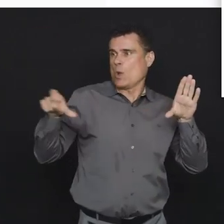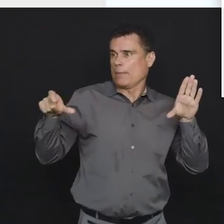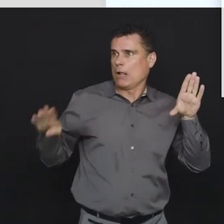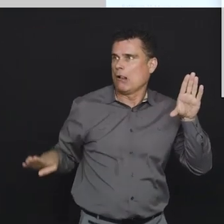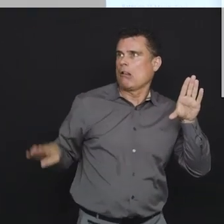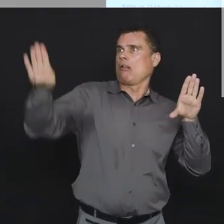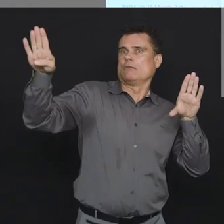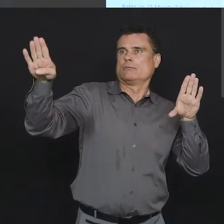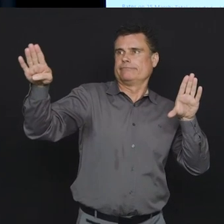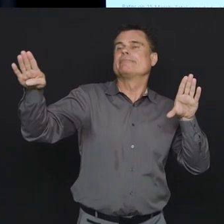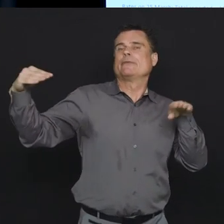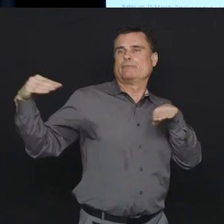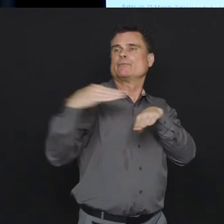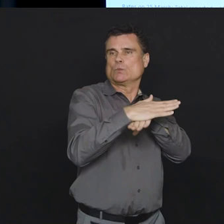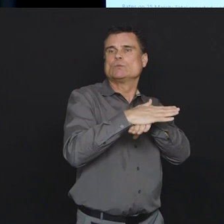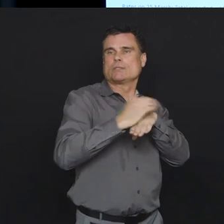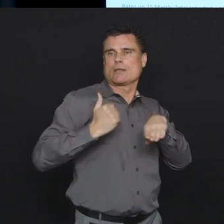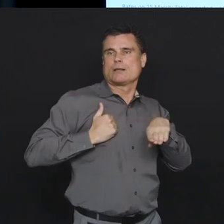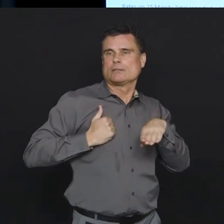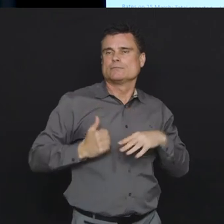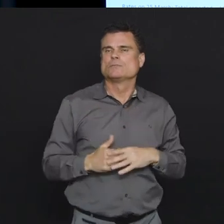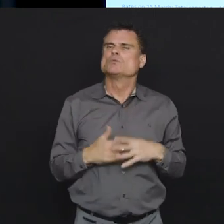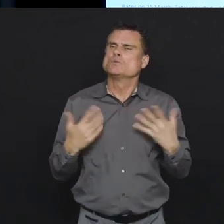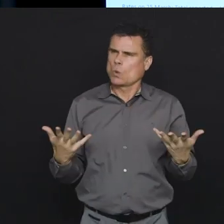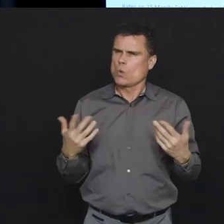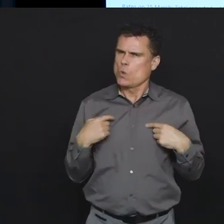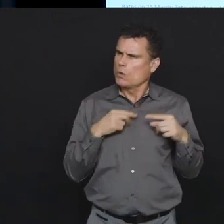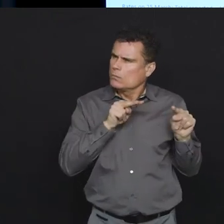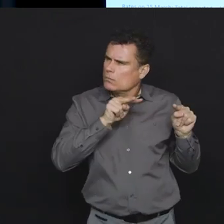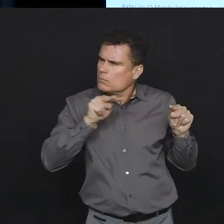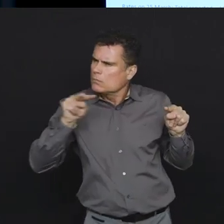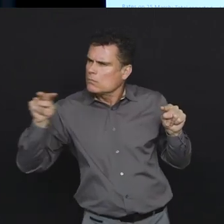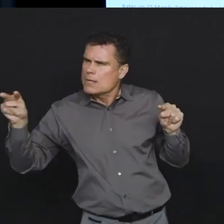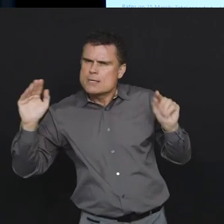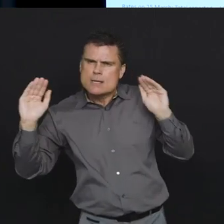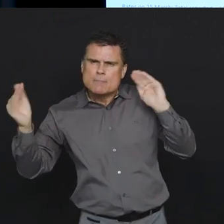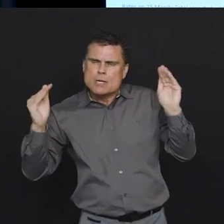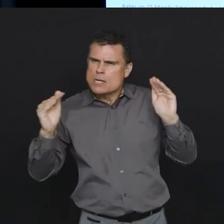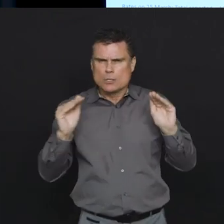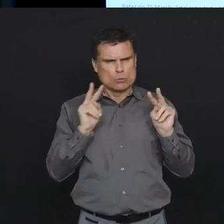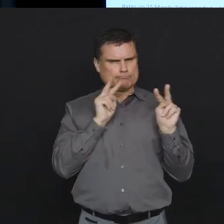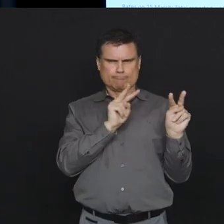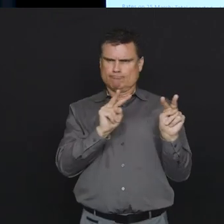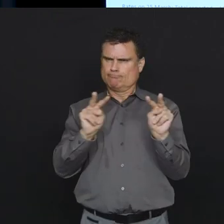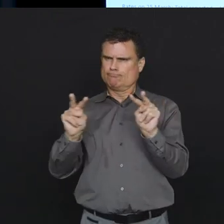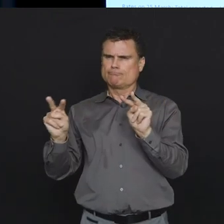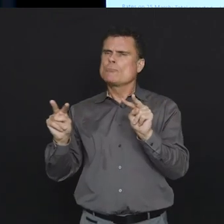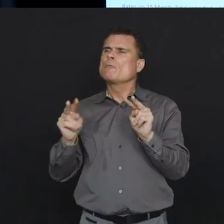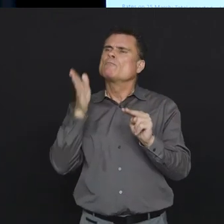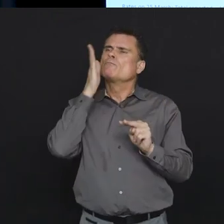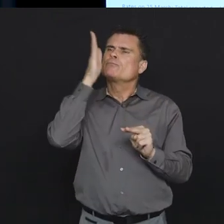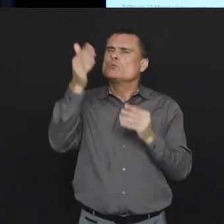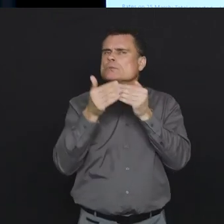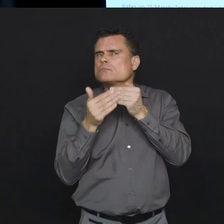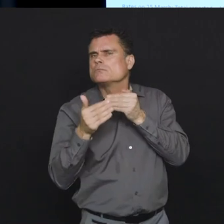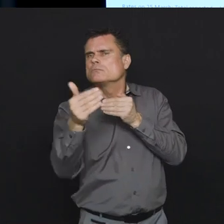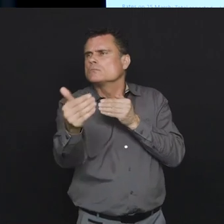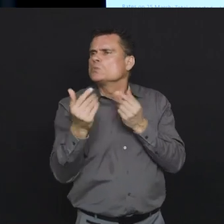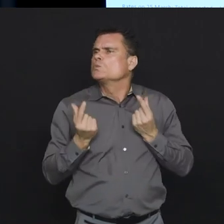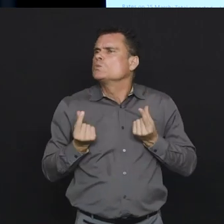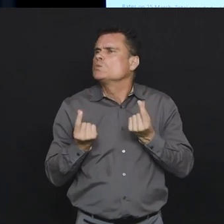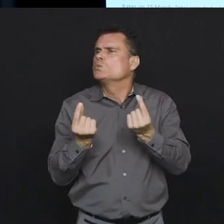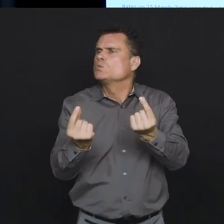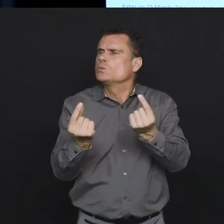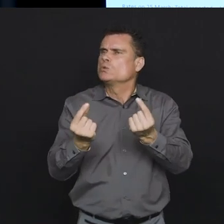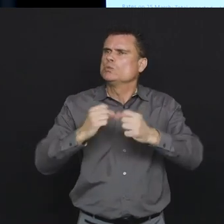significantly. So this is the modeling that we've been using both to follow the trajectory that we have and now I'm going to turn